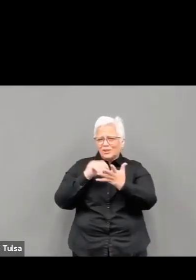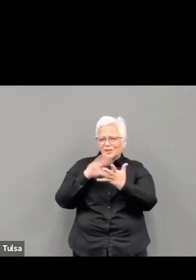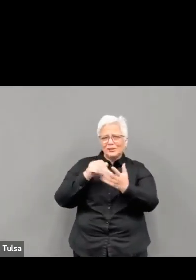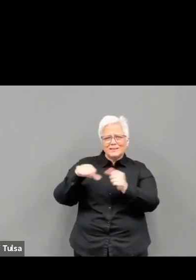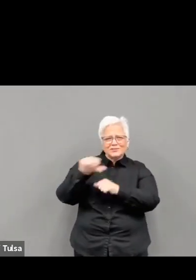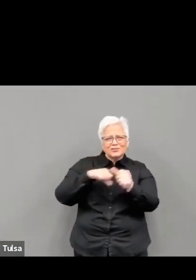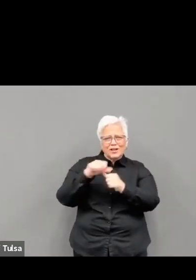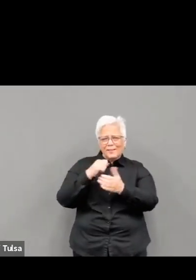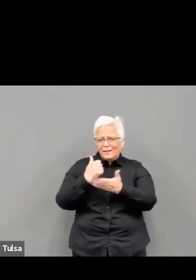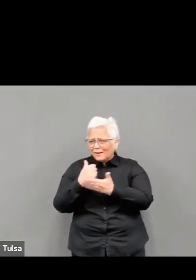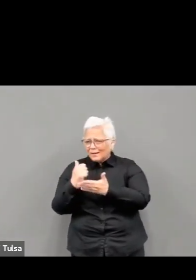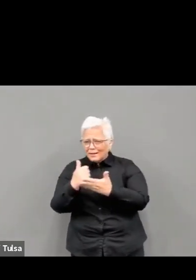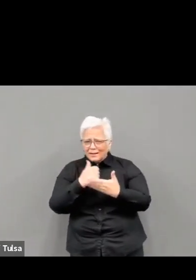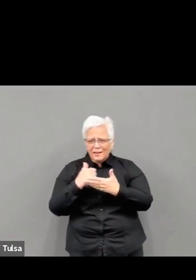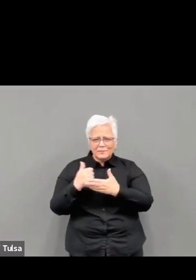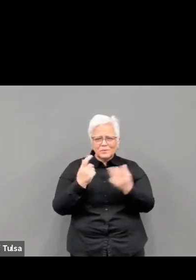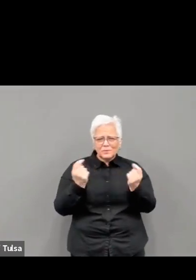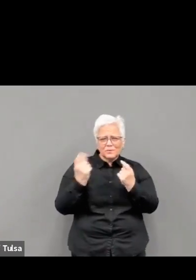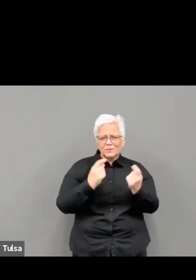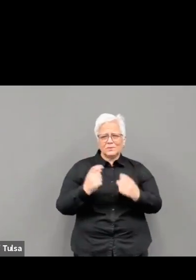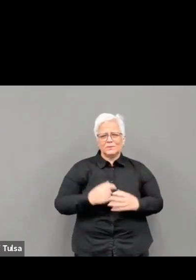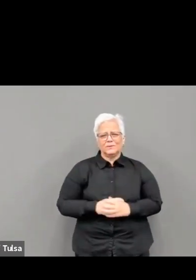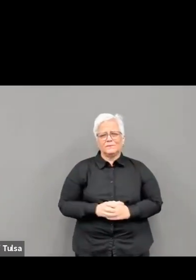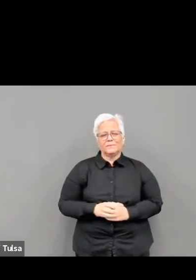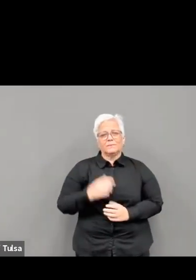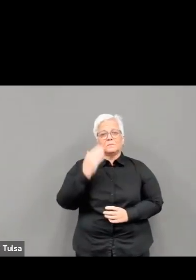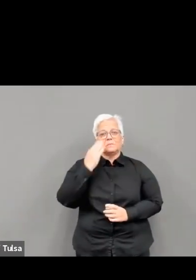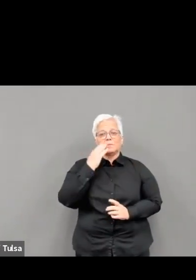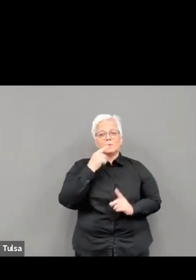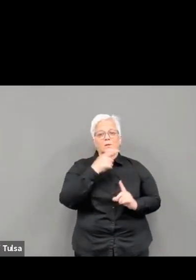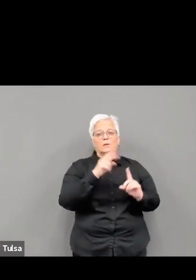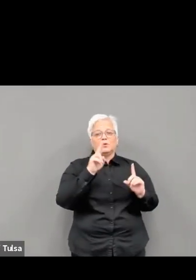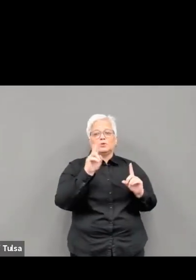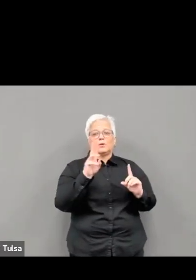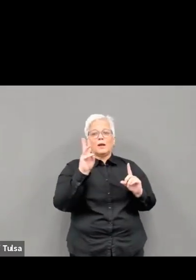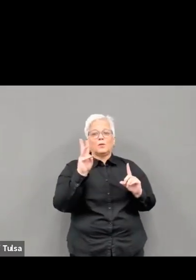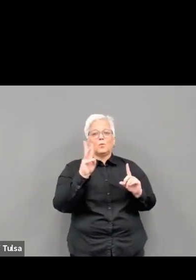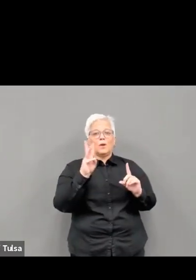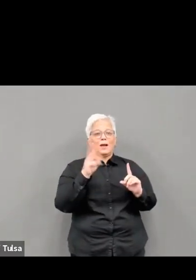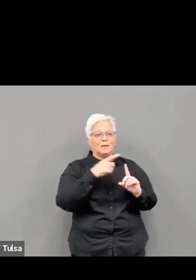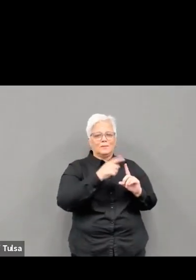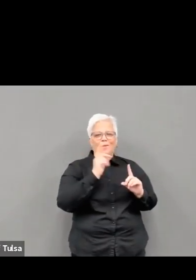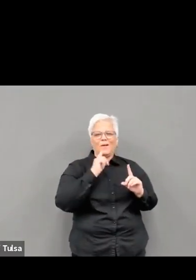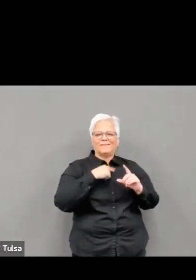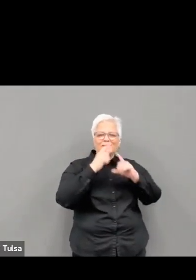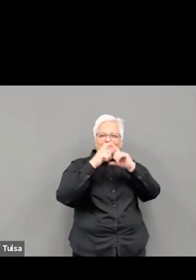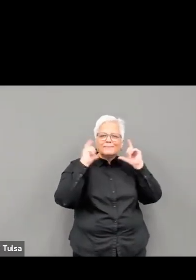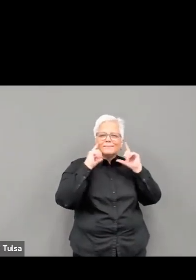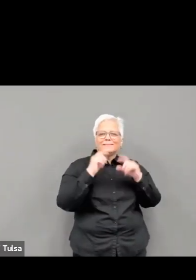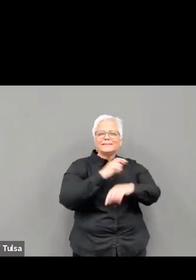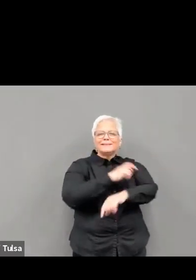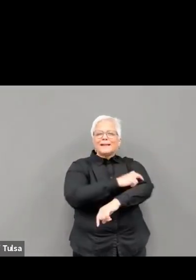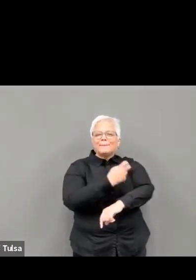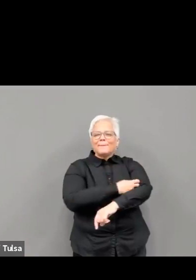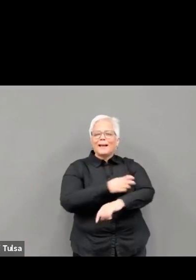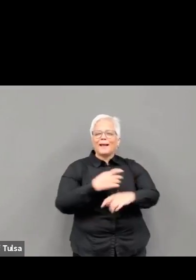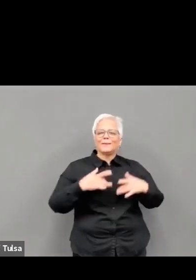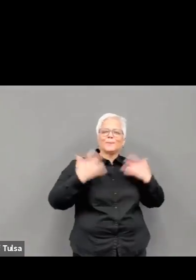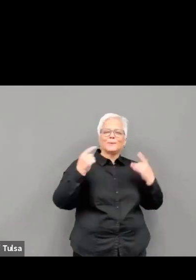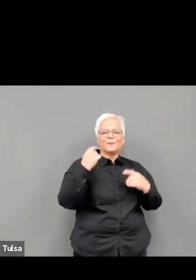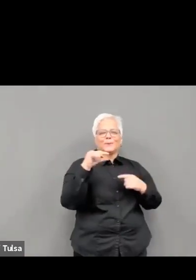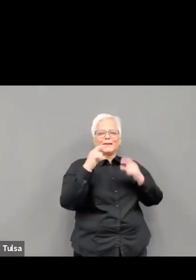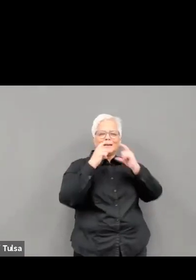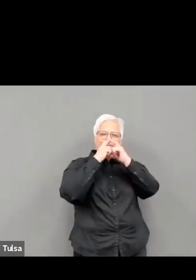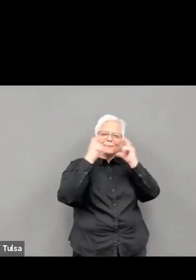campaign made this mask so that I am set for St. Patty's Day. I think it's really cute. So I'm hoping that